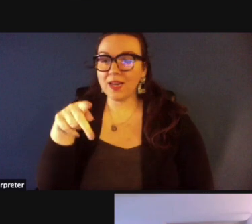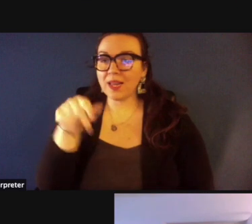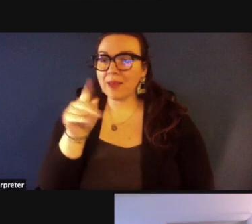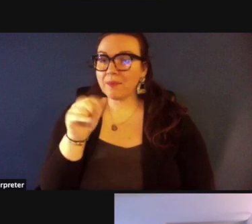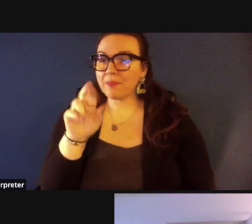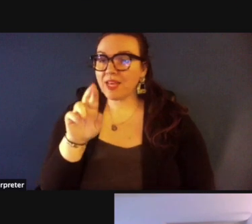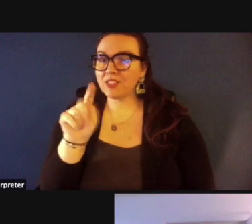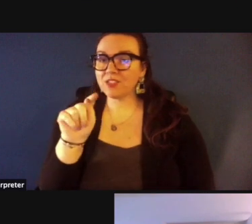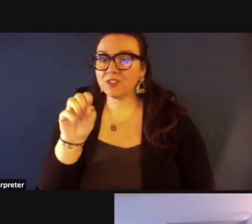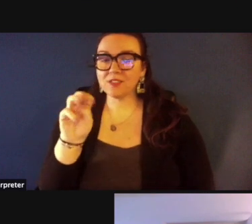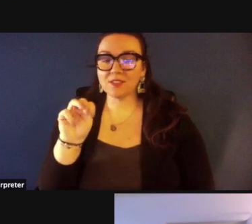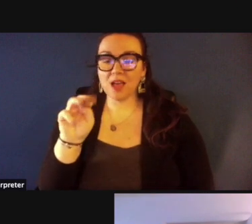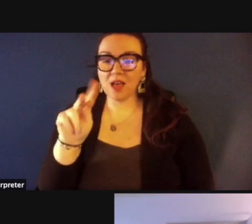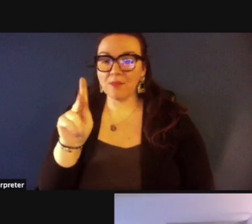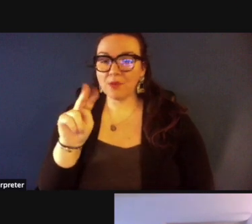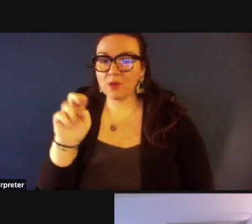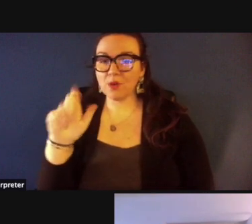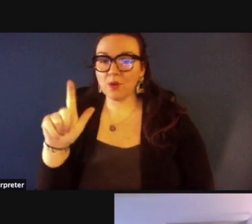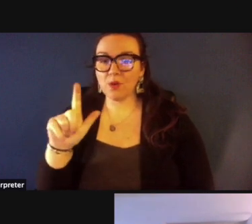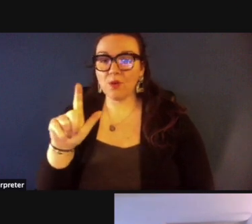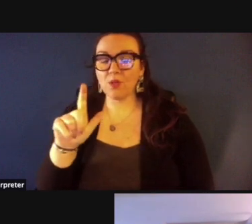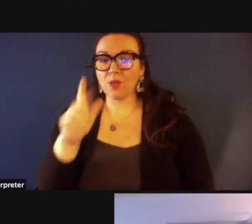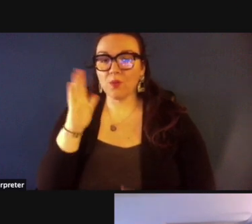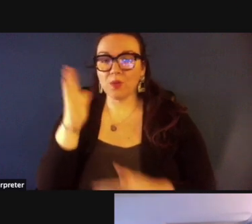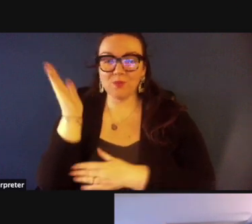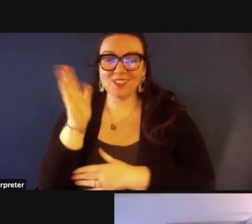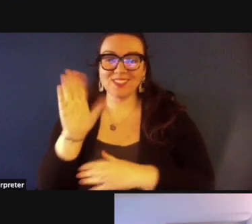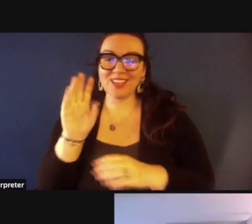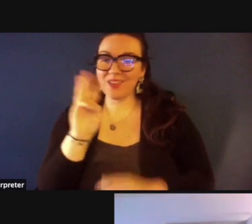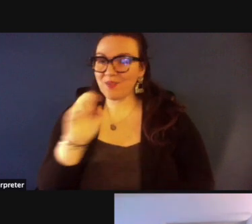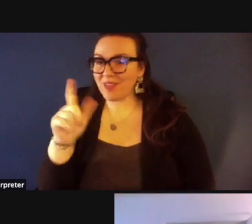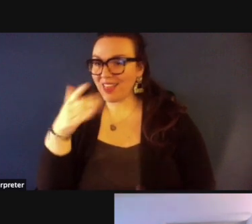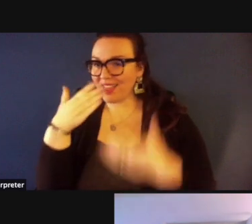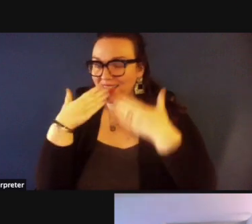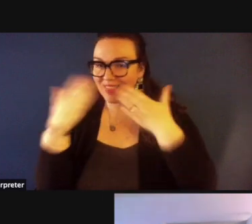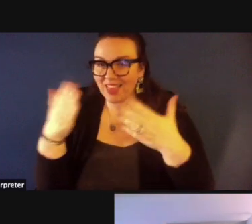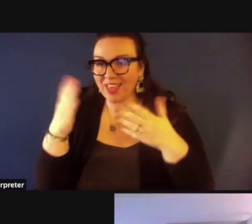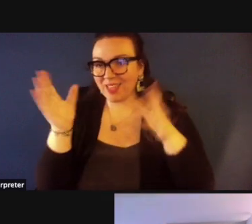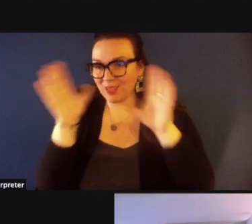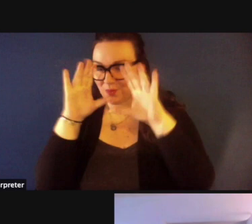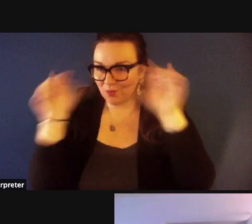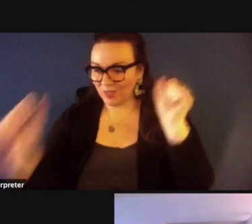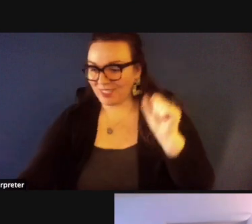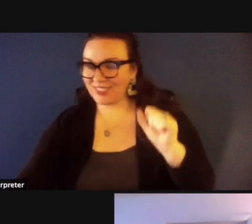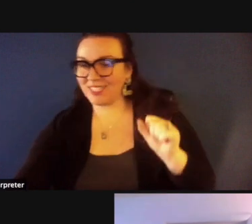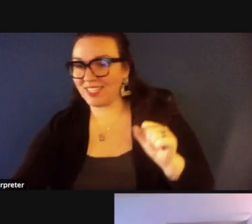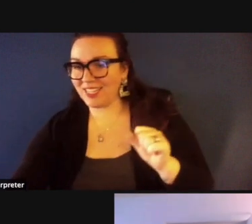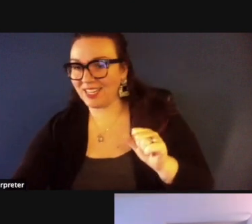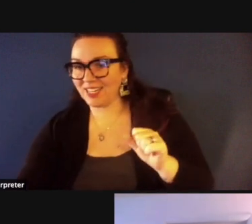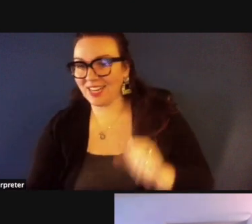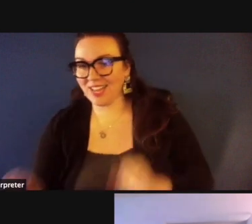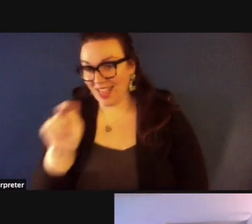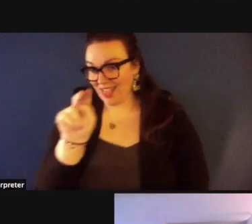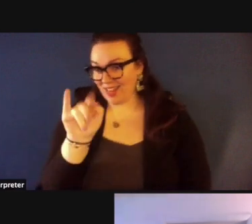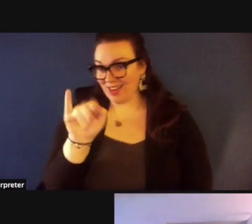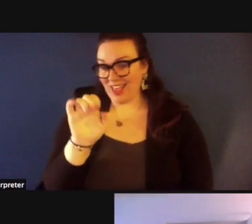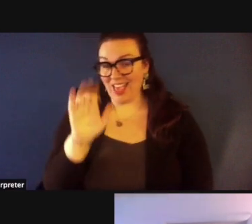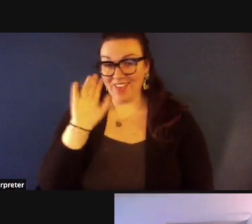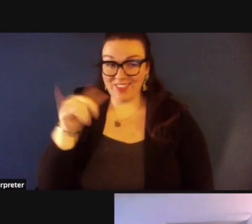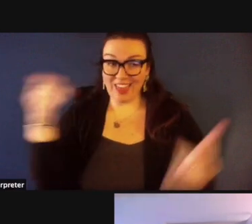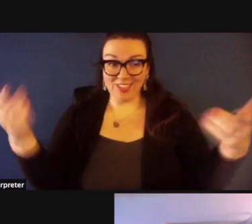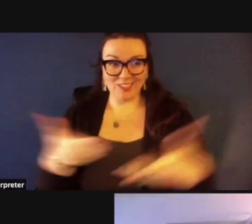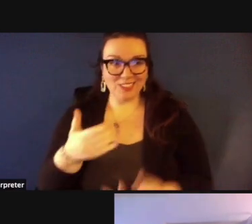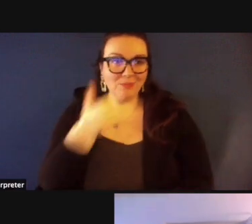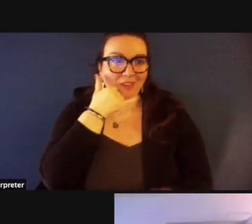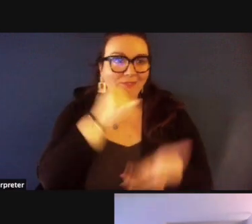present that well thank you president nye for that introduction now my phone rings can you get